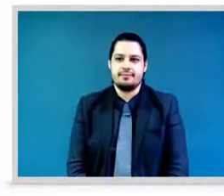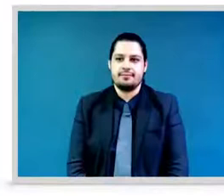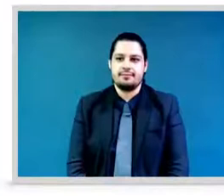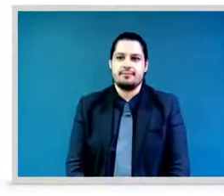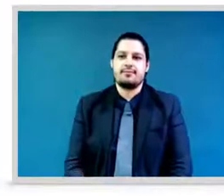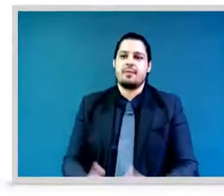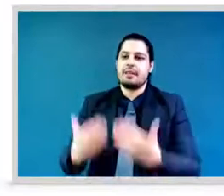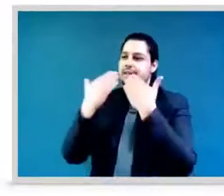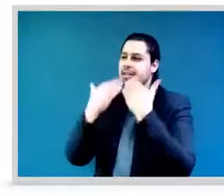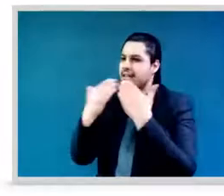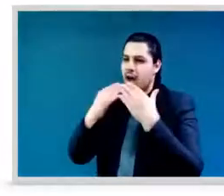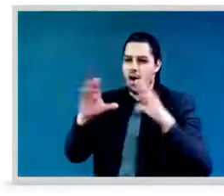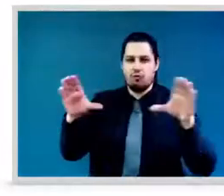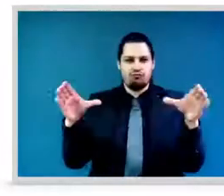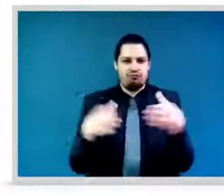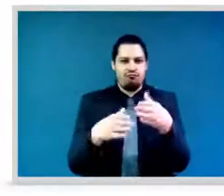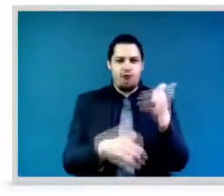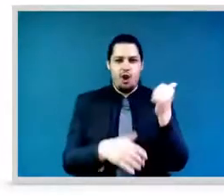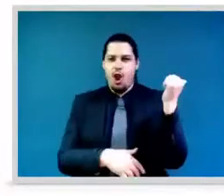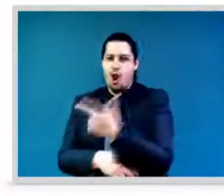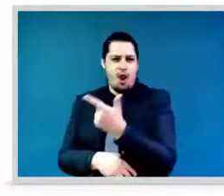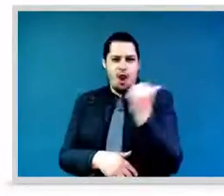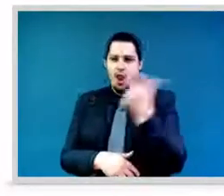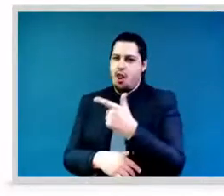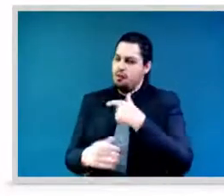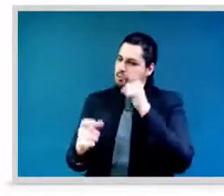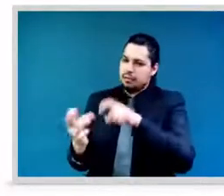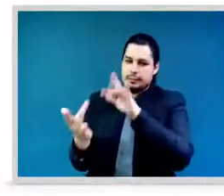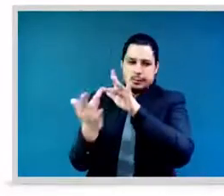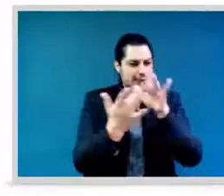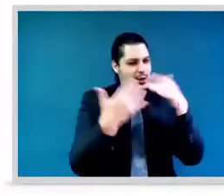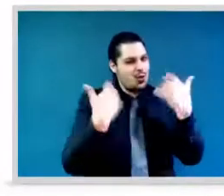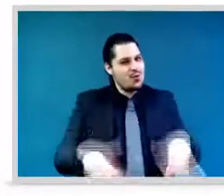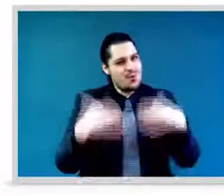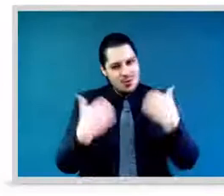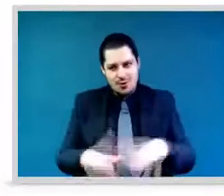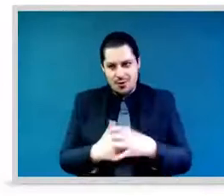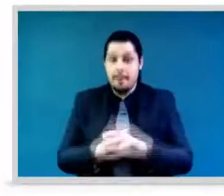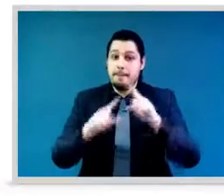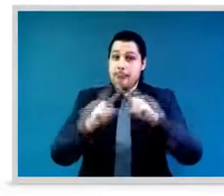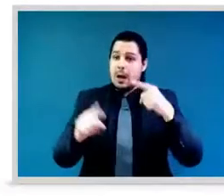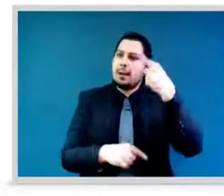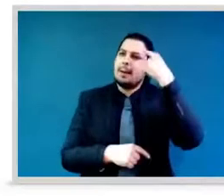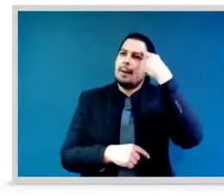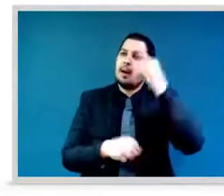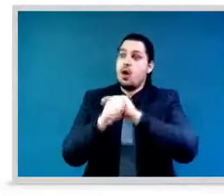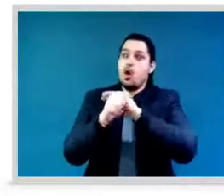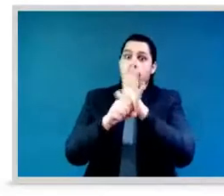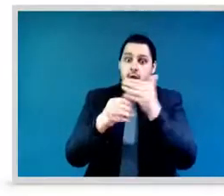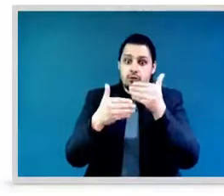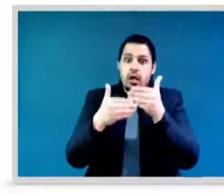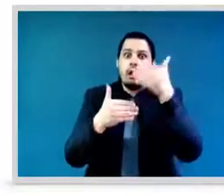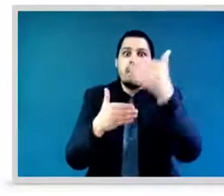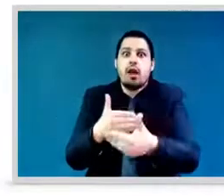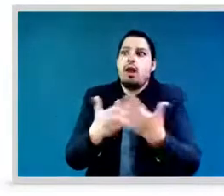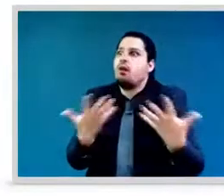are having this forum just after the commission on the status of women, which also focused on the